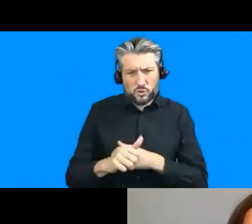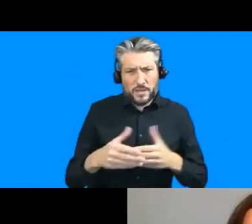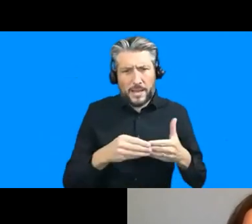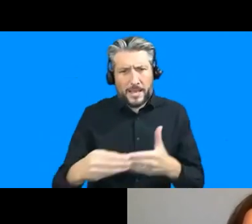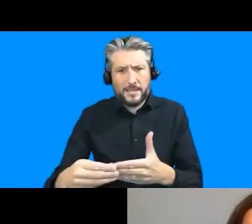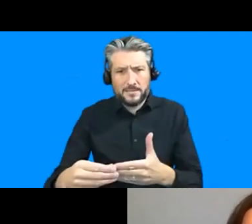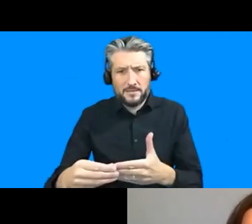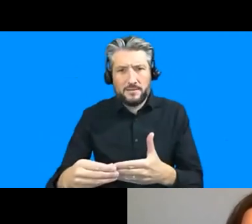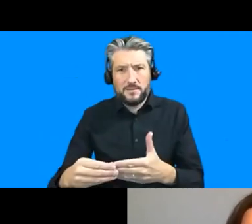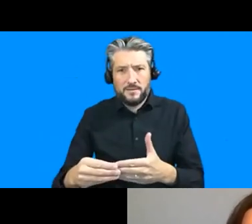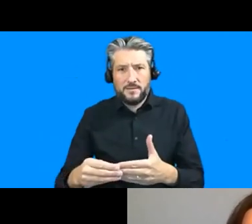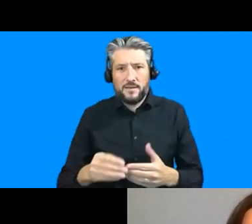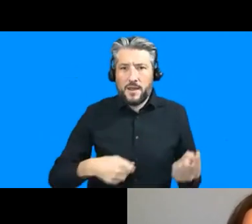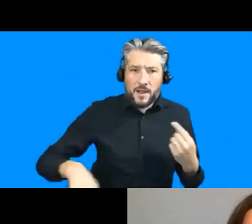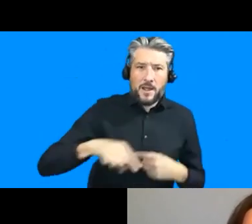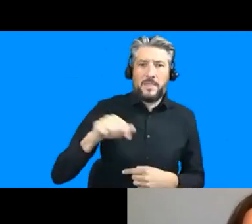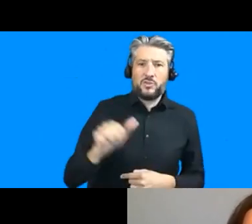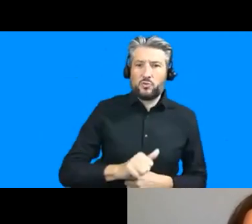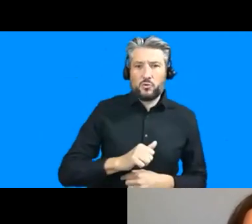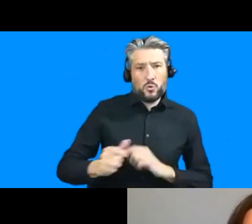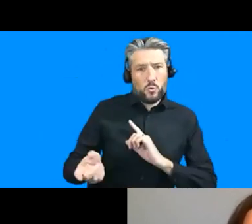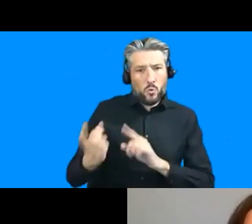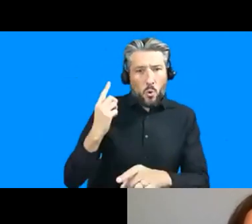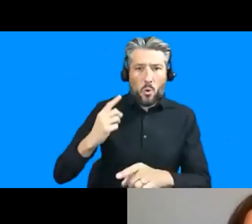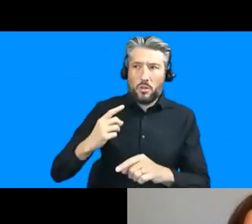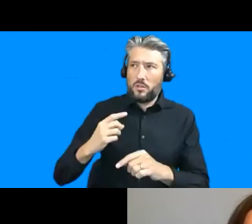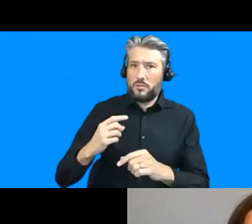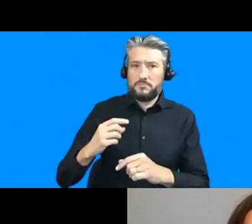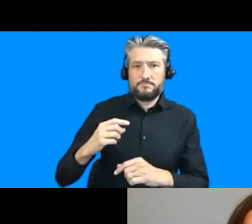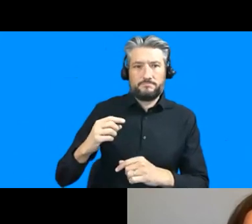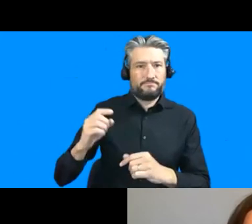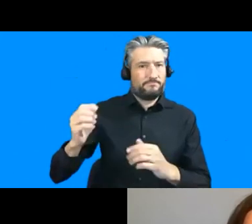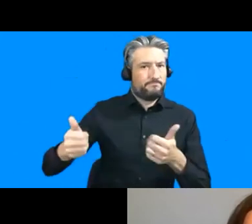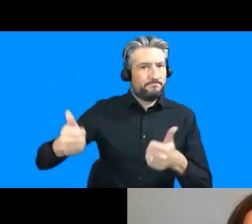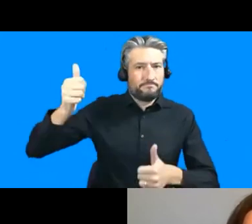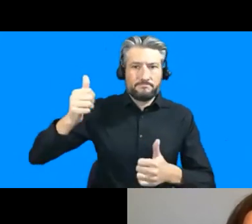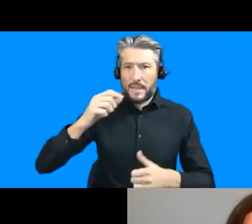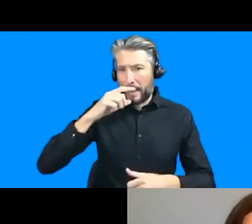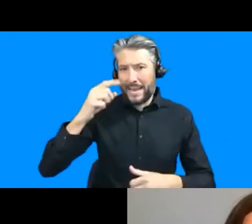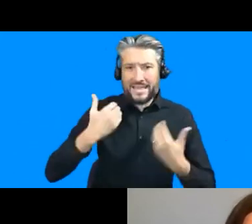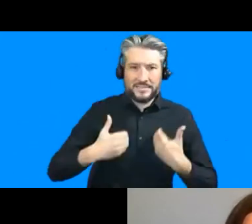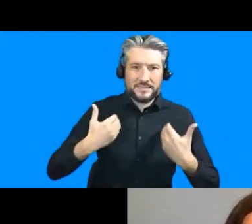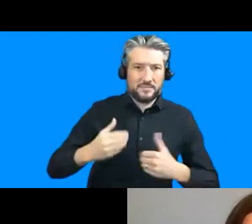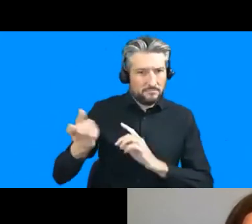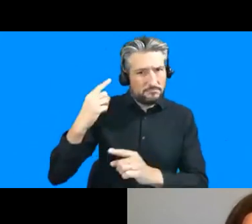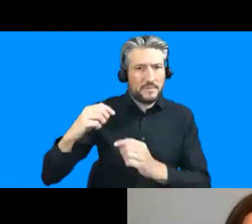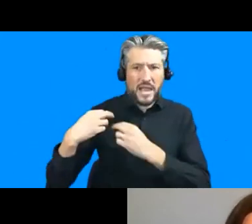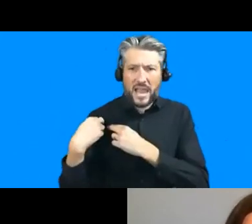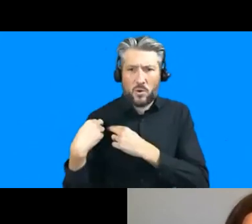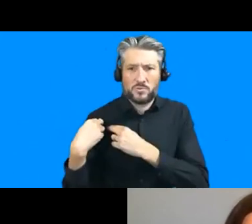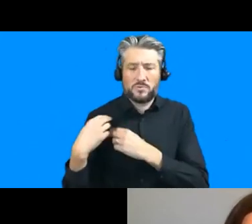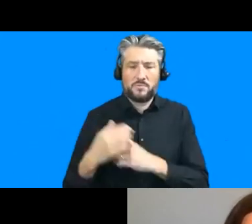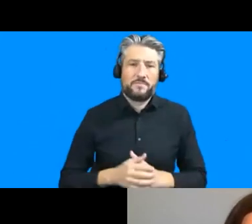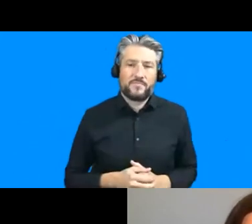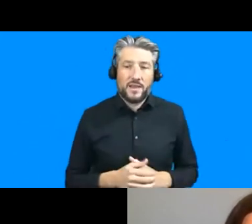able to hold elites to account so um much more that one could say i very much hope we can continue the